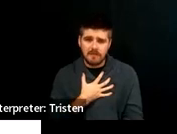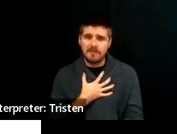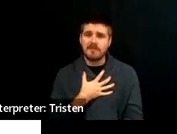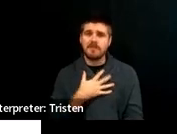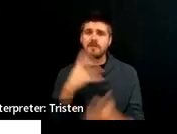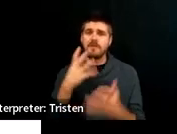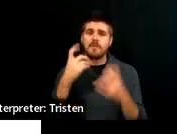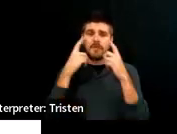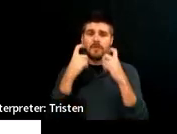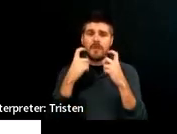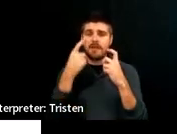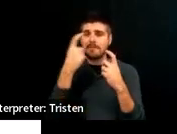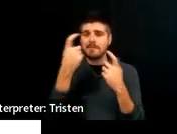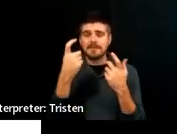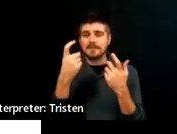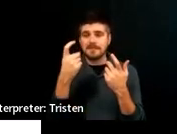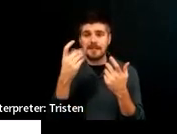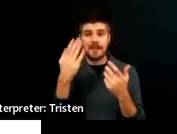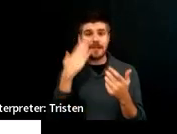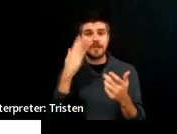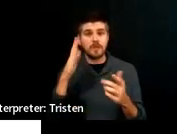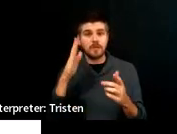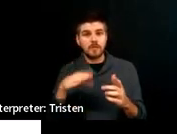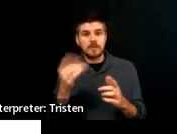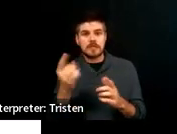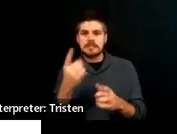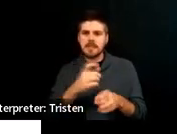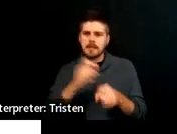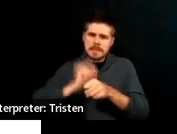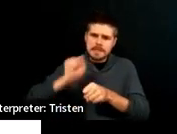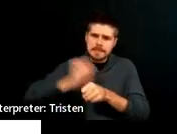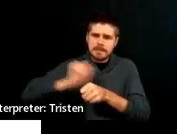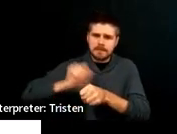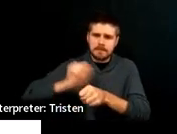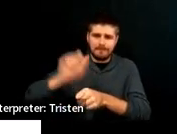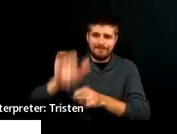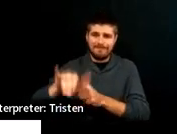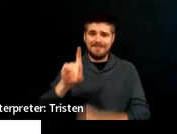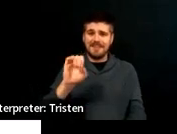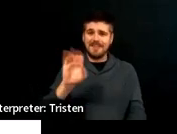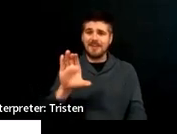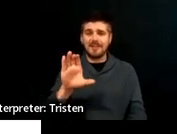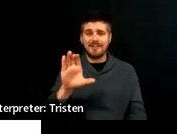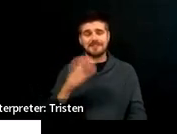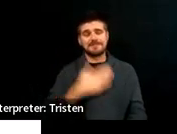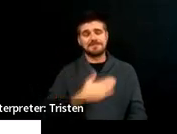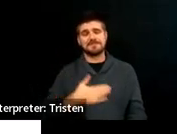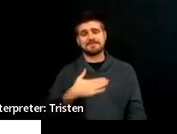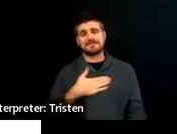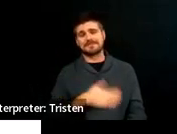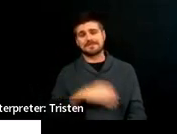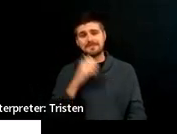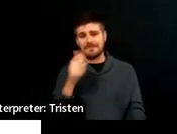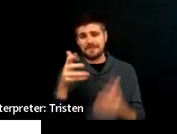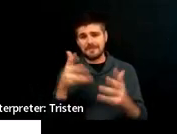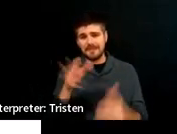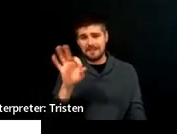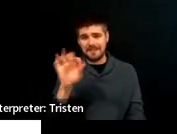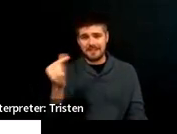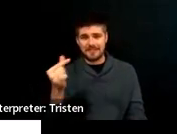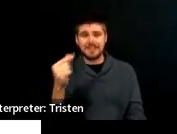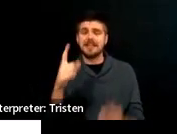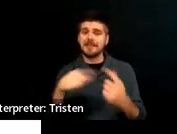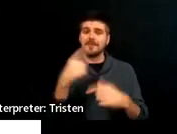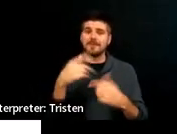how much work that someone put into that document. So please just don't leave 9G blank. We'll remind you again when we get to that section,